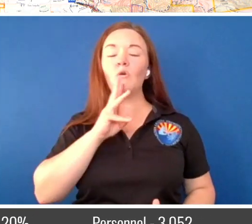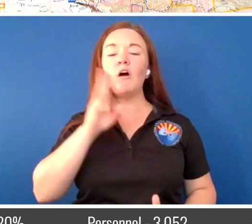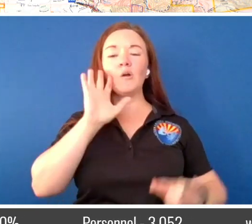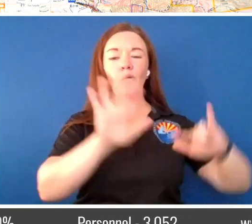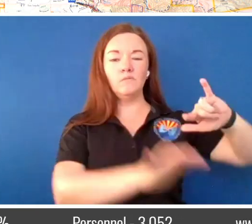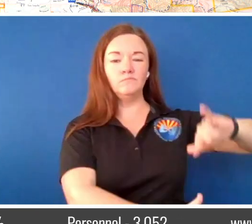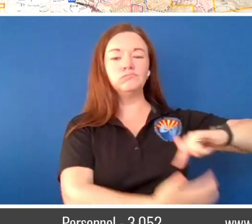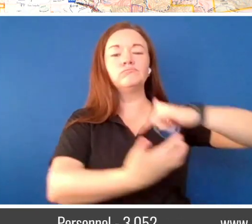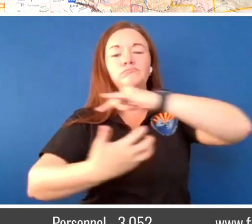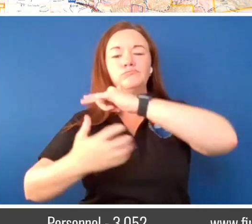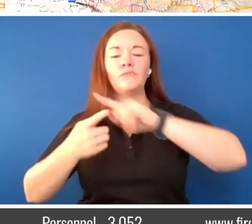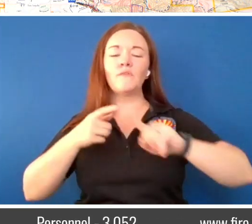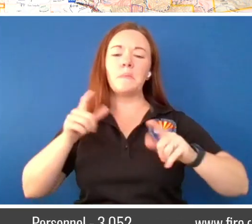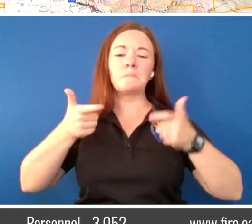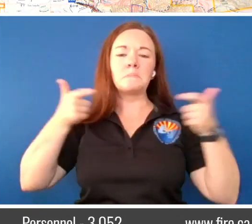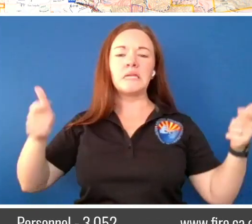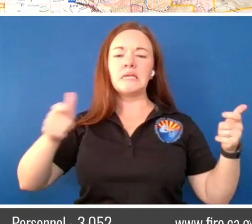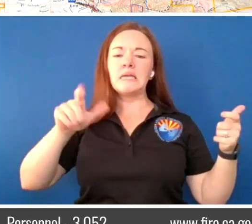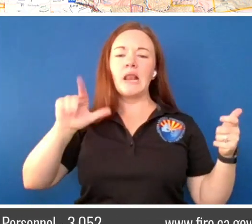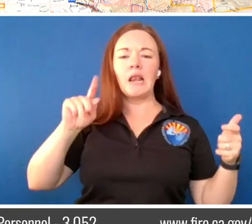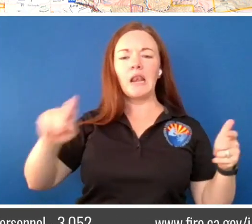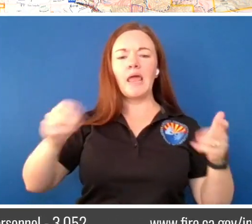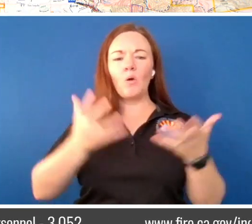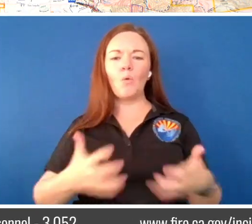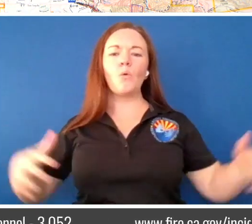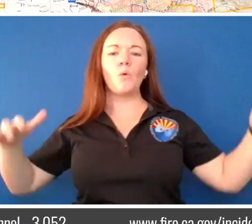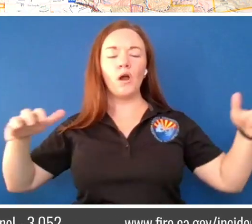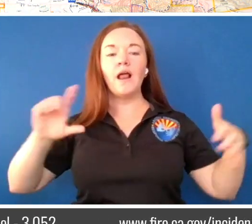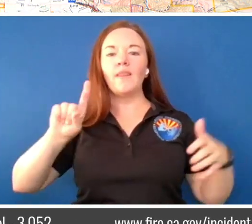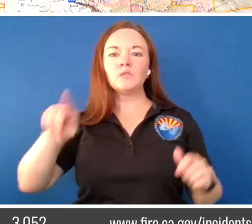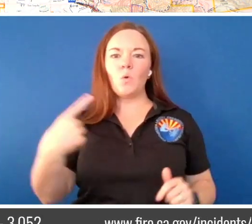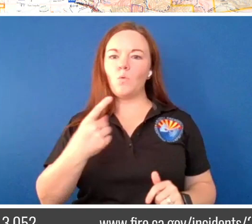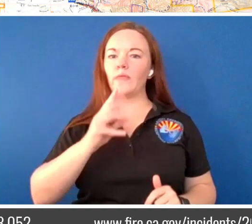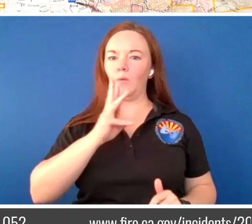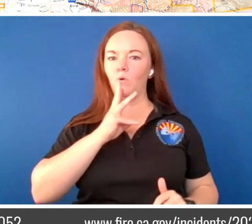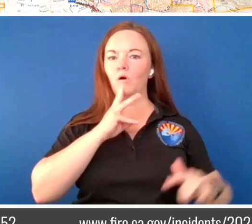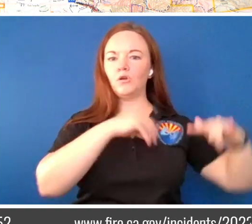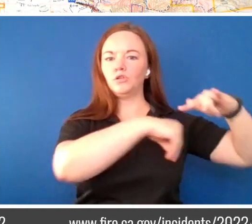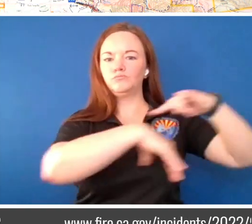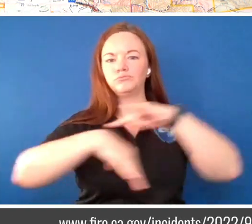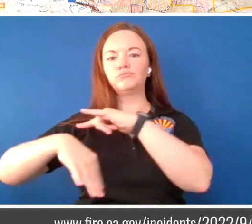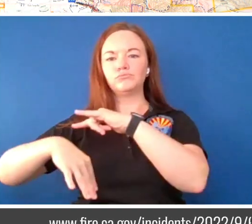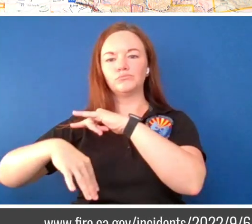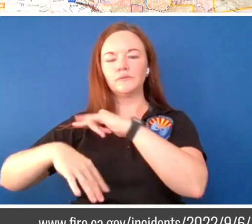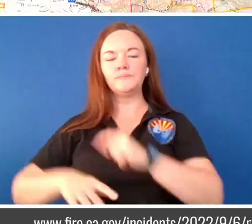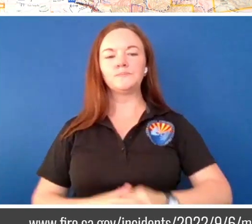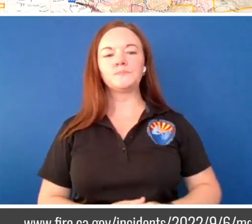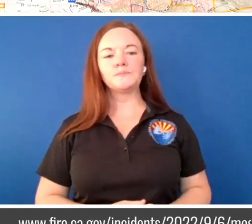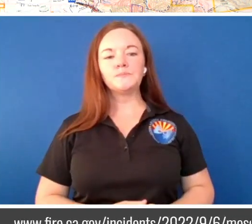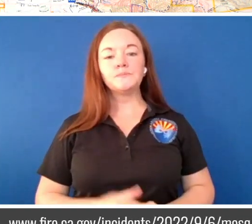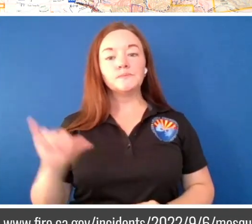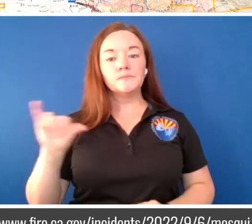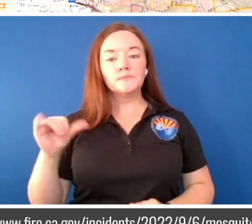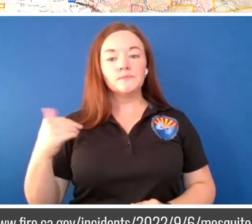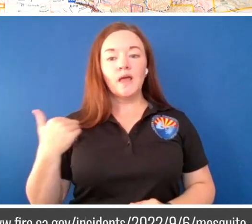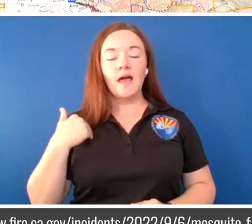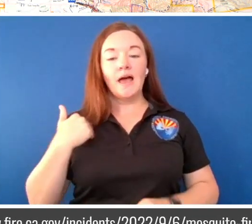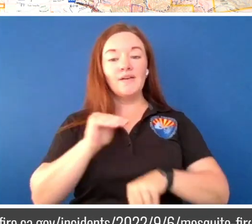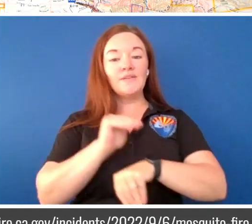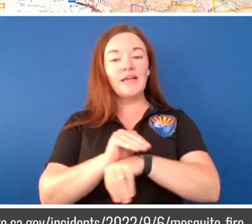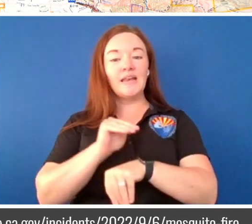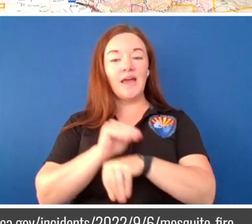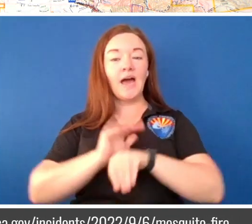the area when we utilize those. Those are water-only dropper planes. We also have a night fleet